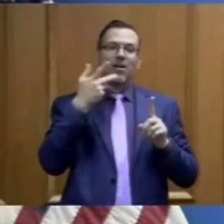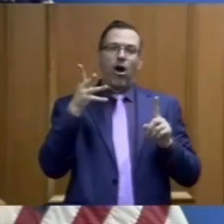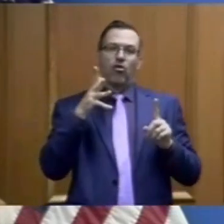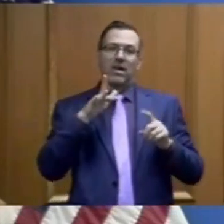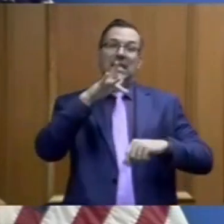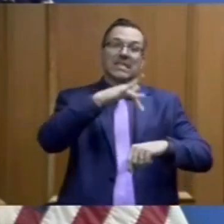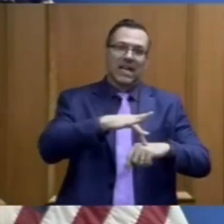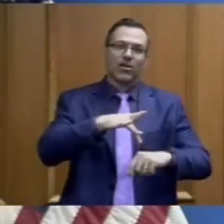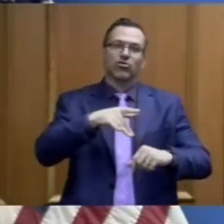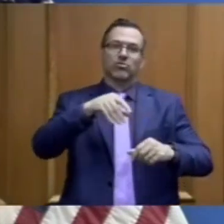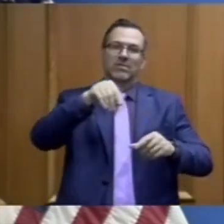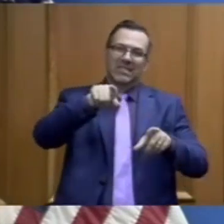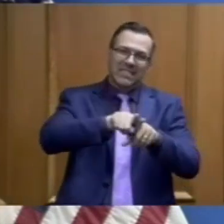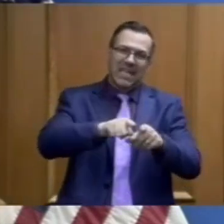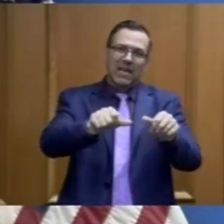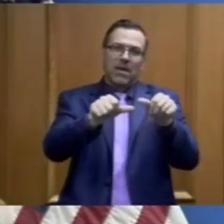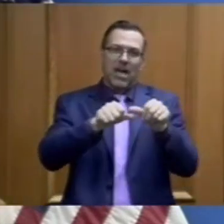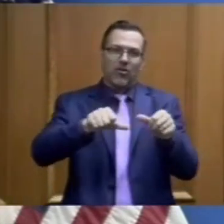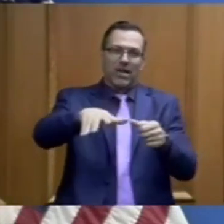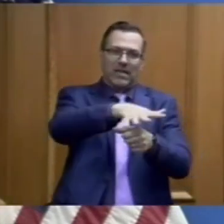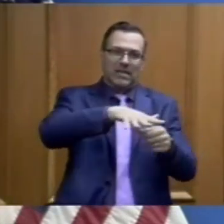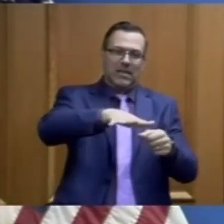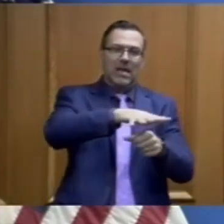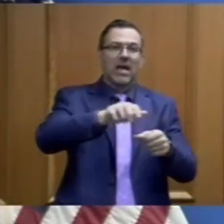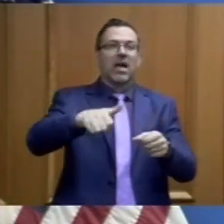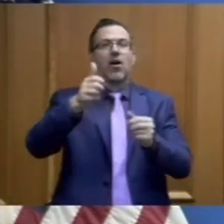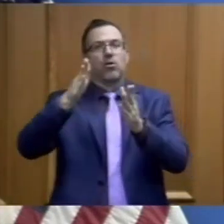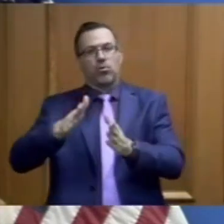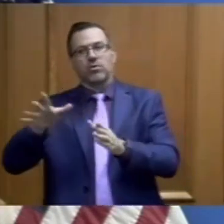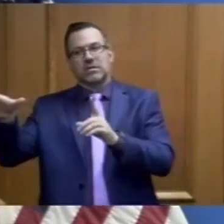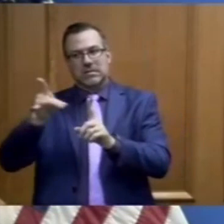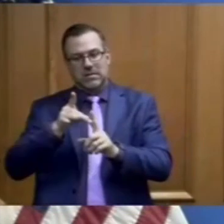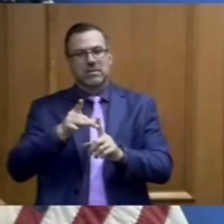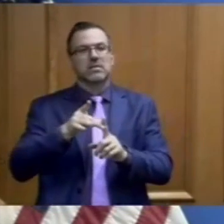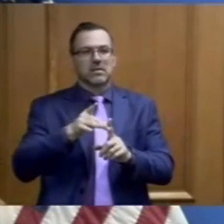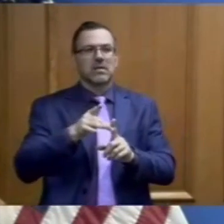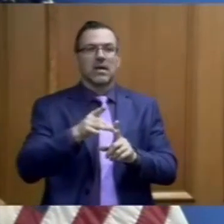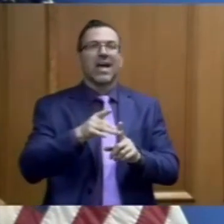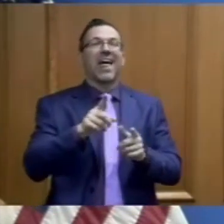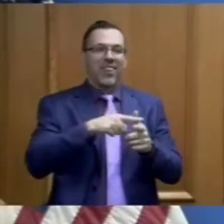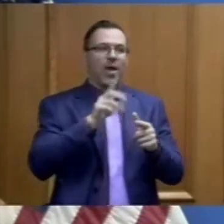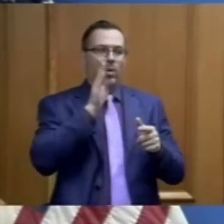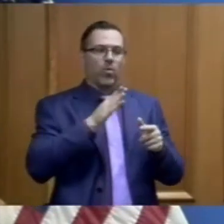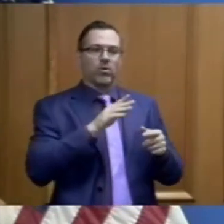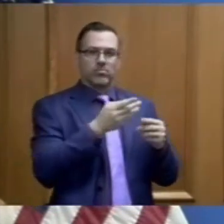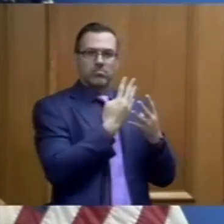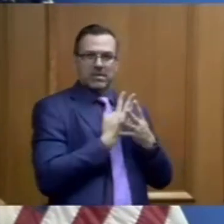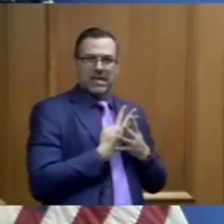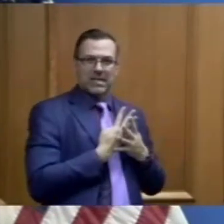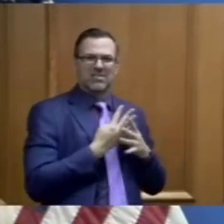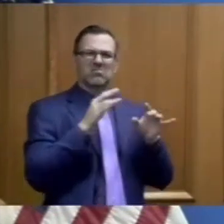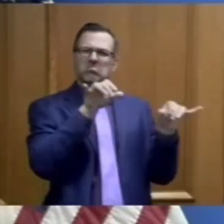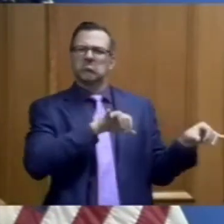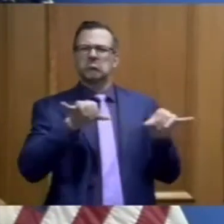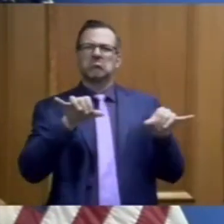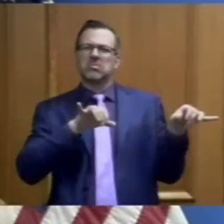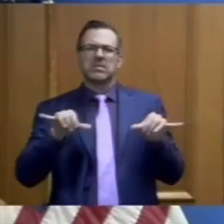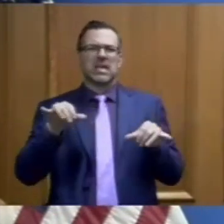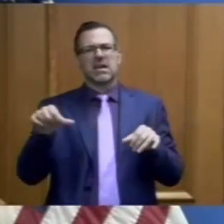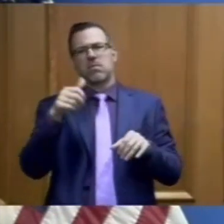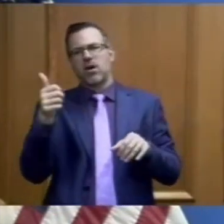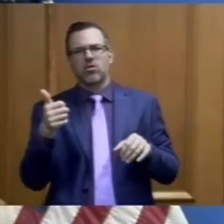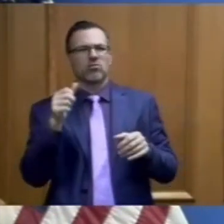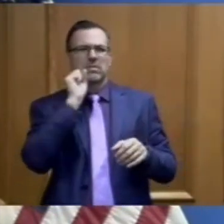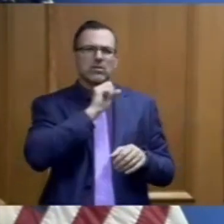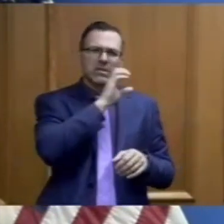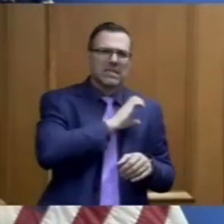we provide testing on a more widespread basis then. It's the same approach that we're using in all of our other vulnerable and contained